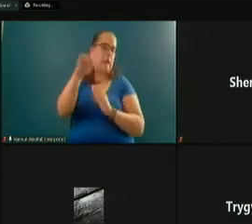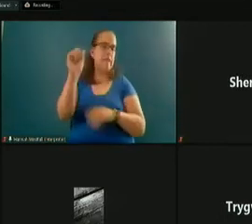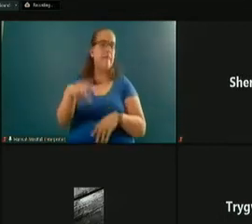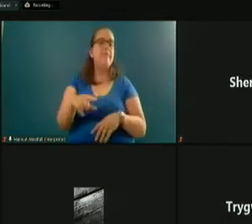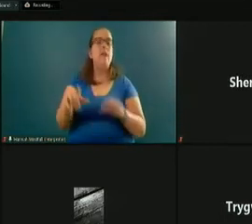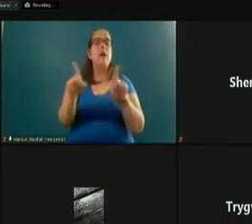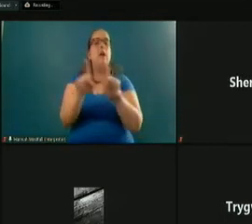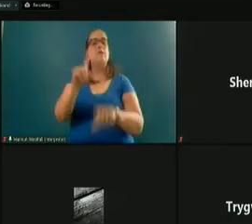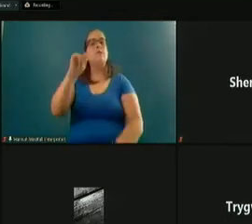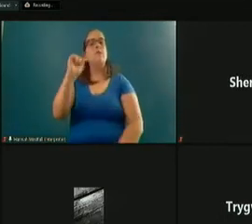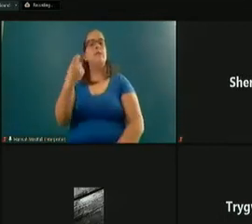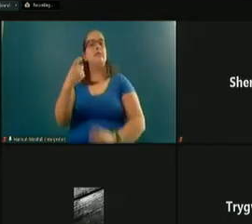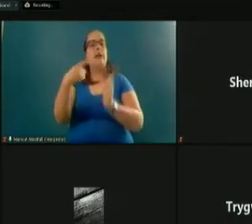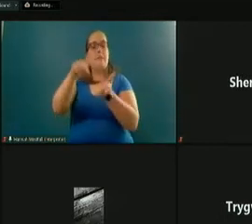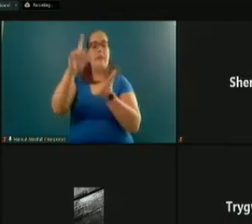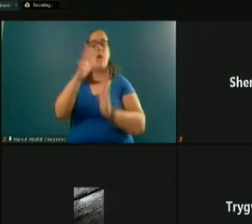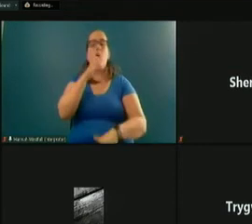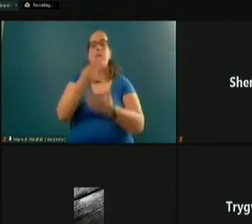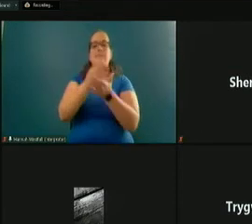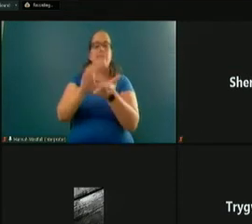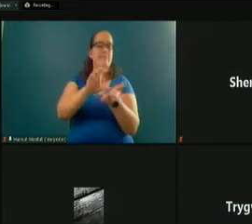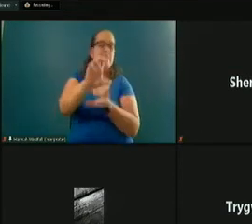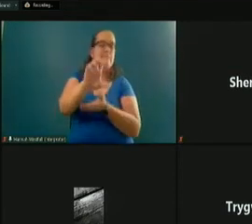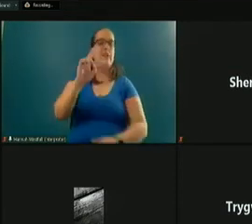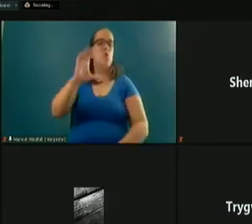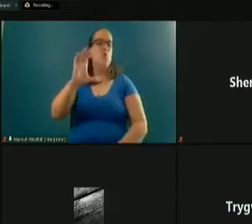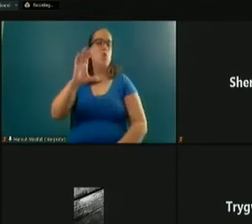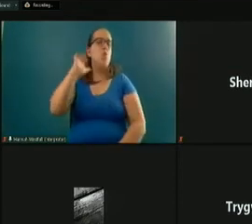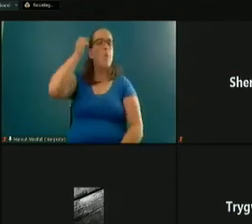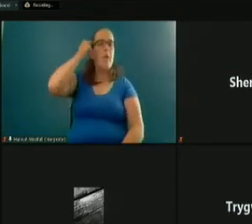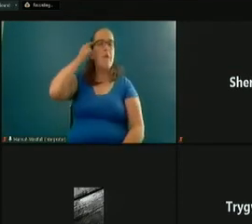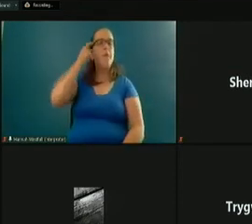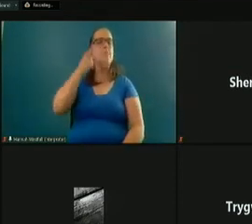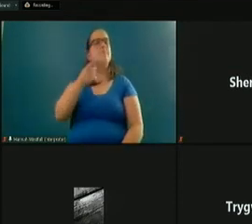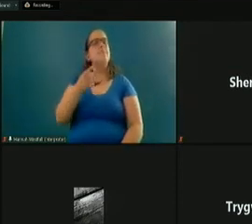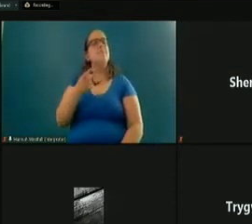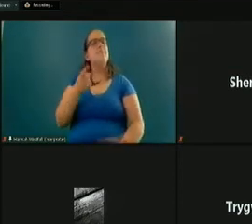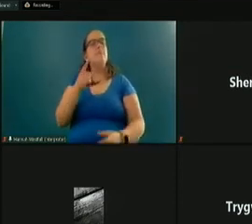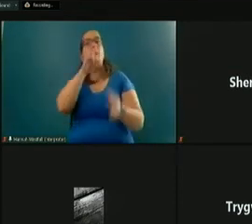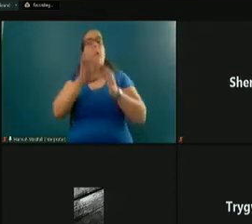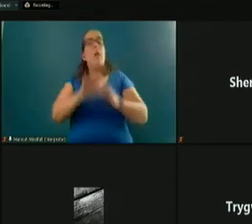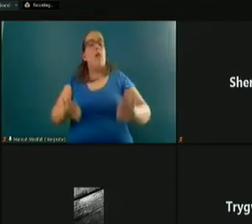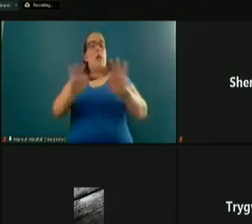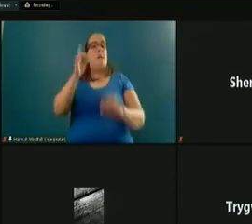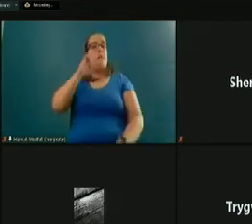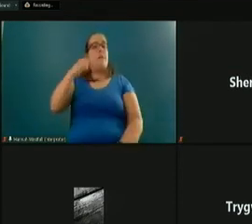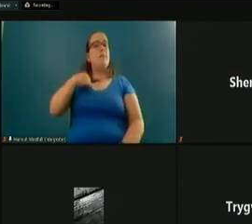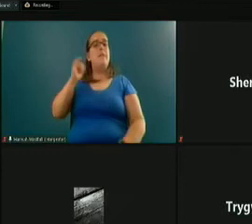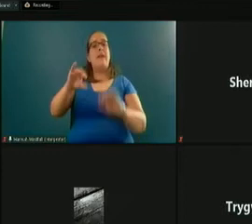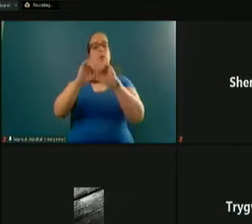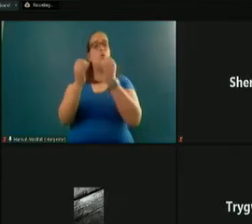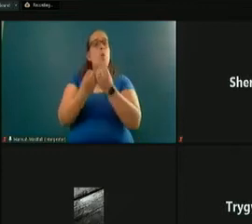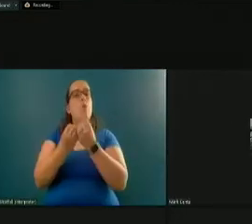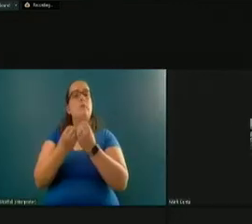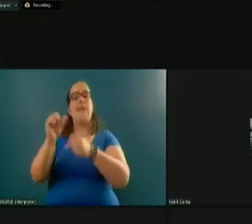taxpayer whose money goes to fund Deschutes County's government, it is important to me that the organization's